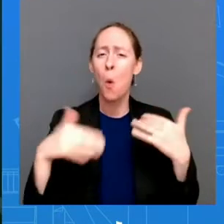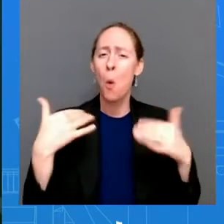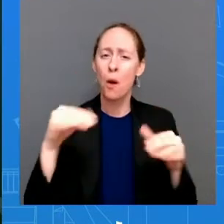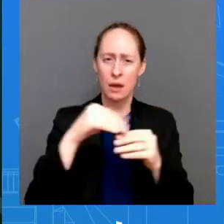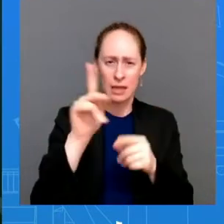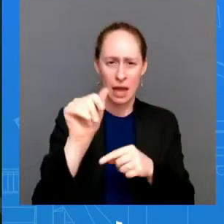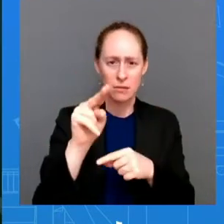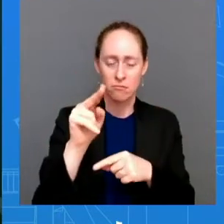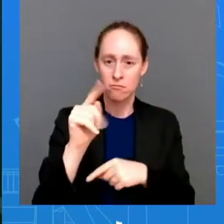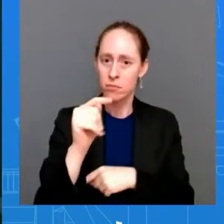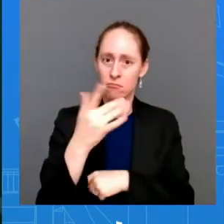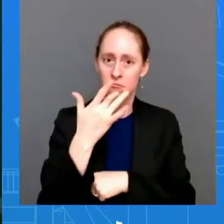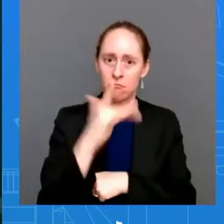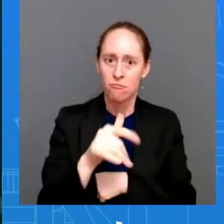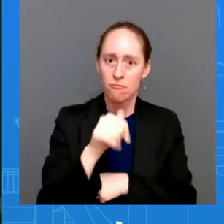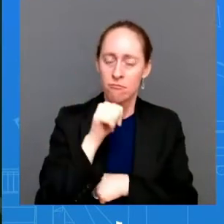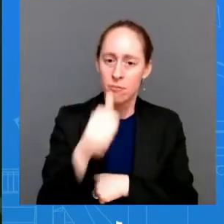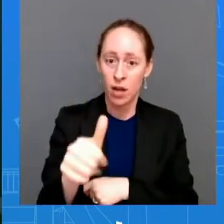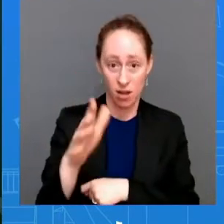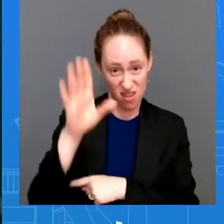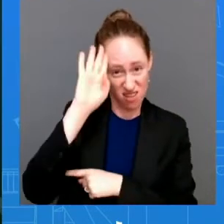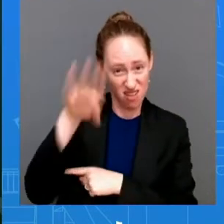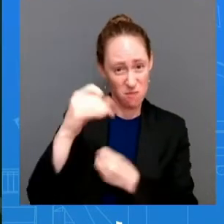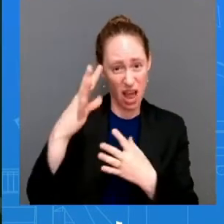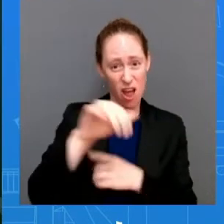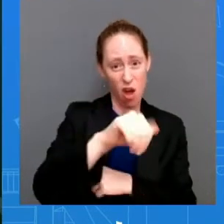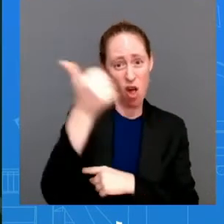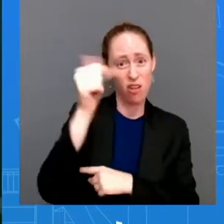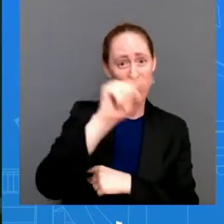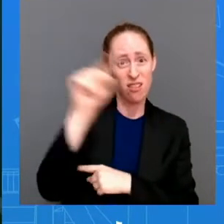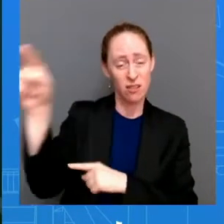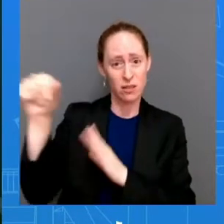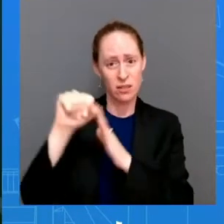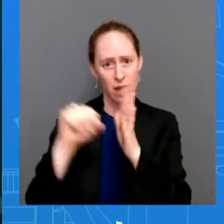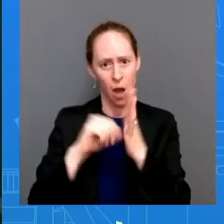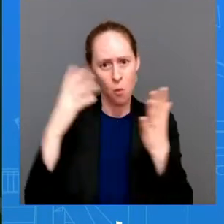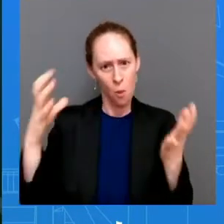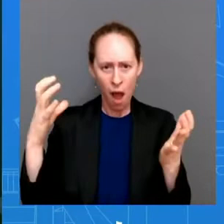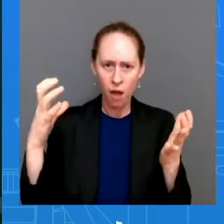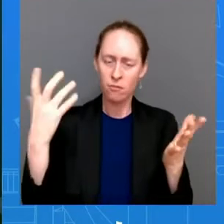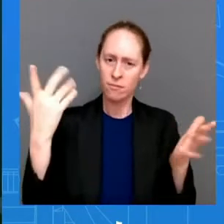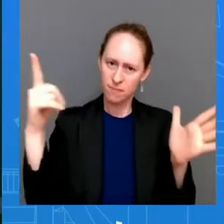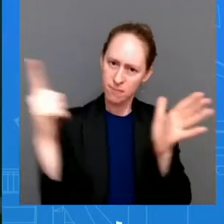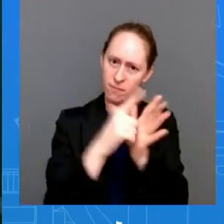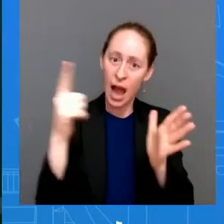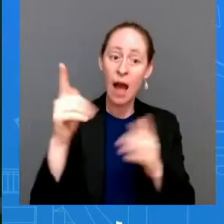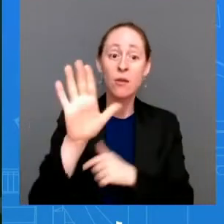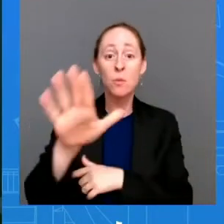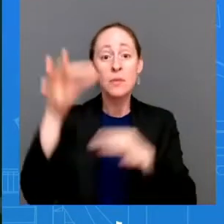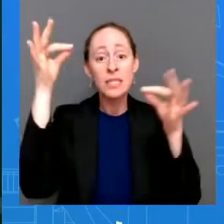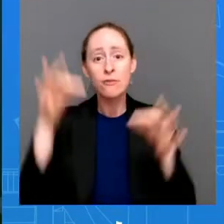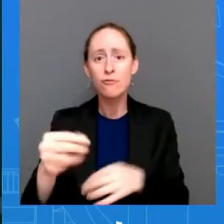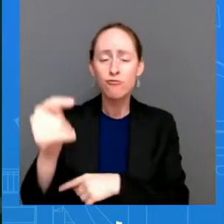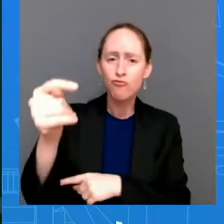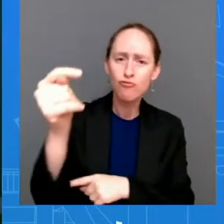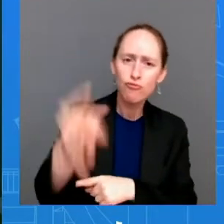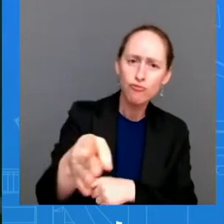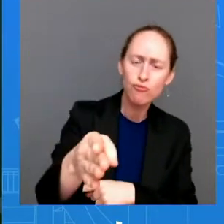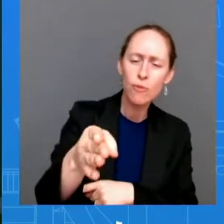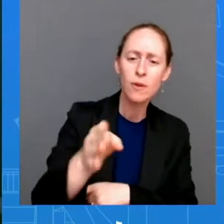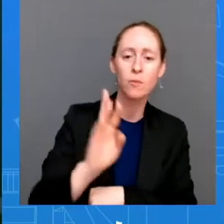or incest and they are calling on a national ban on abortion as I mentioned yesterday the DOJ also brought a suit